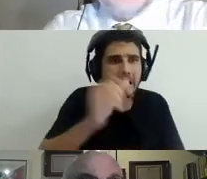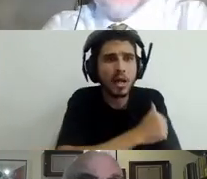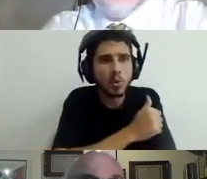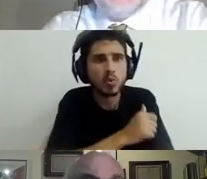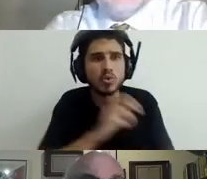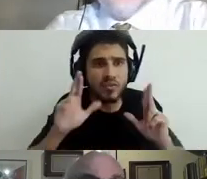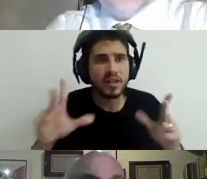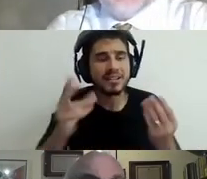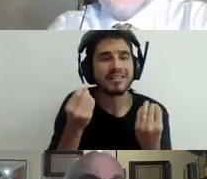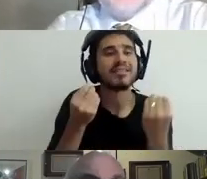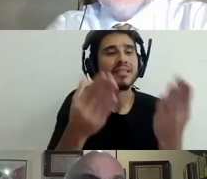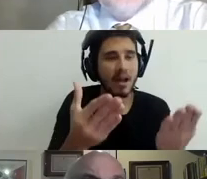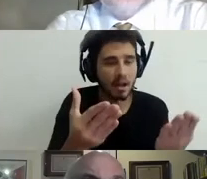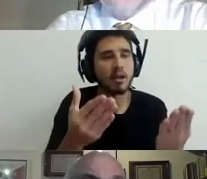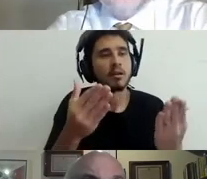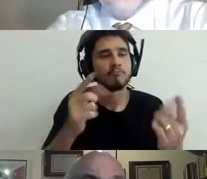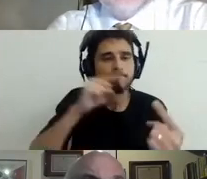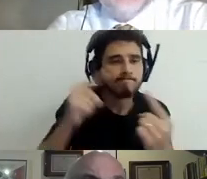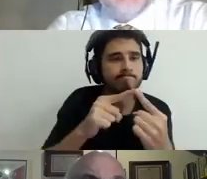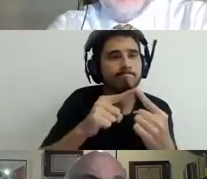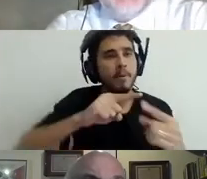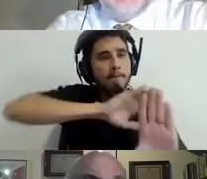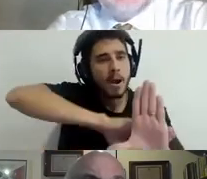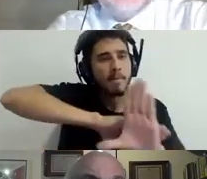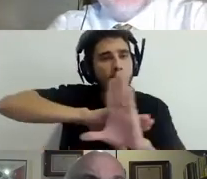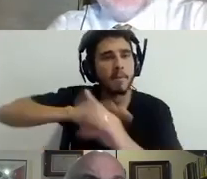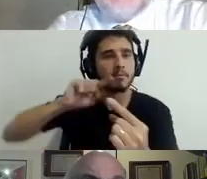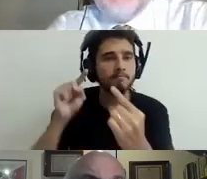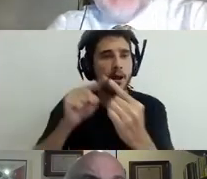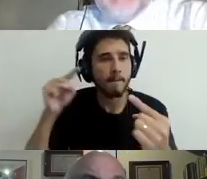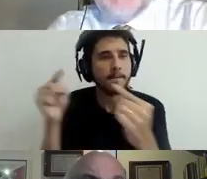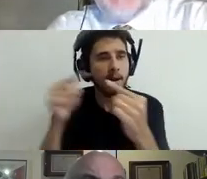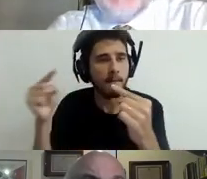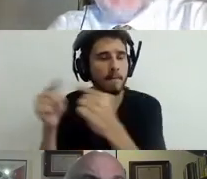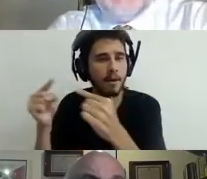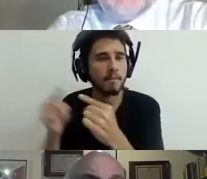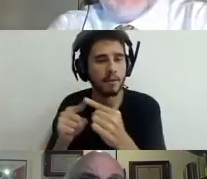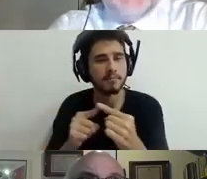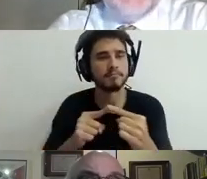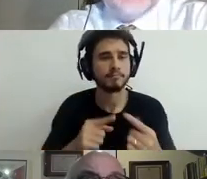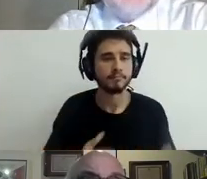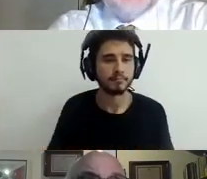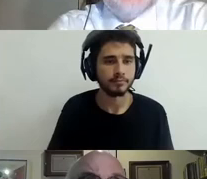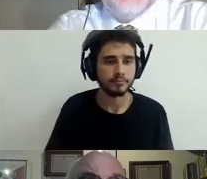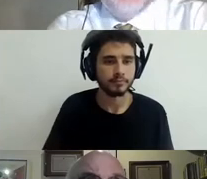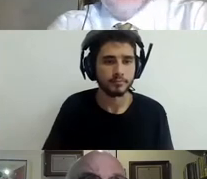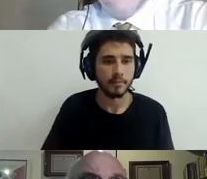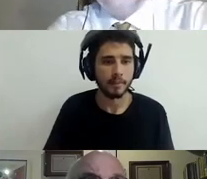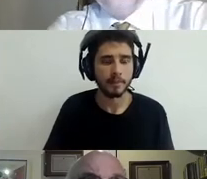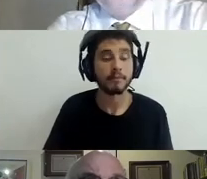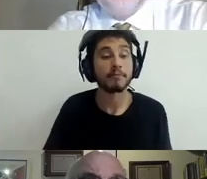enormous challenge for the educational research community. And that's also something which Giannini mentioned,